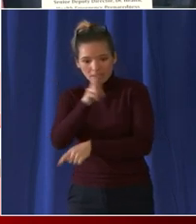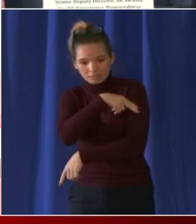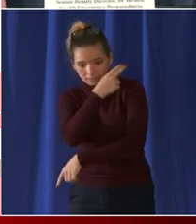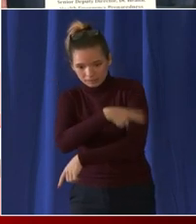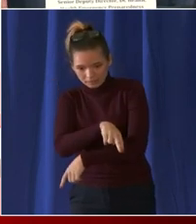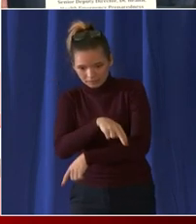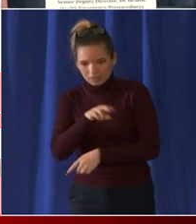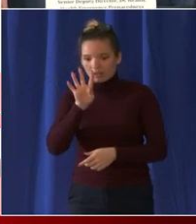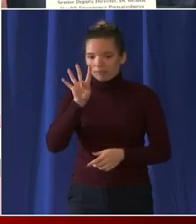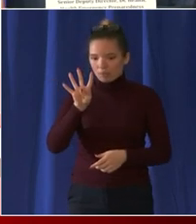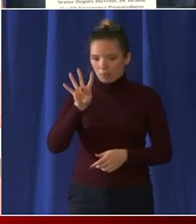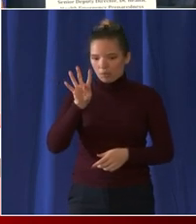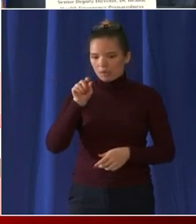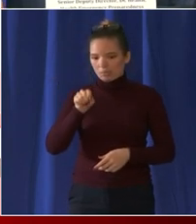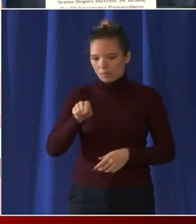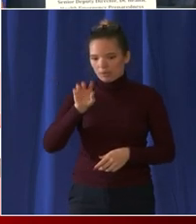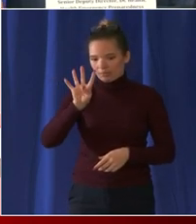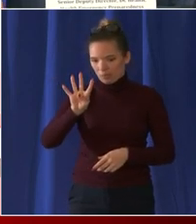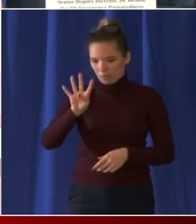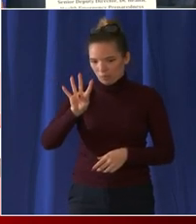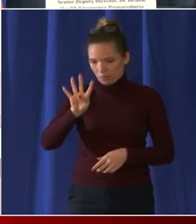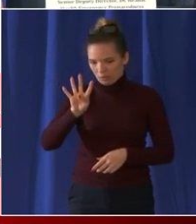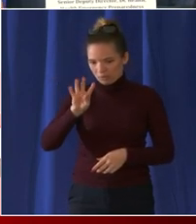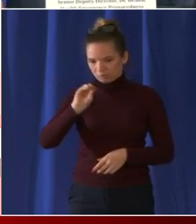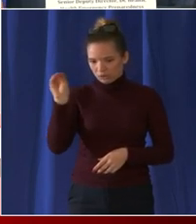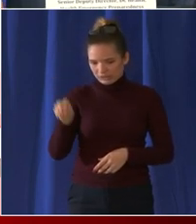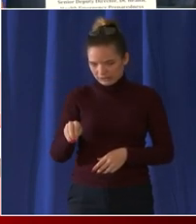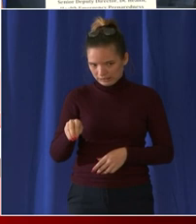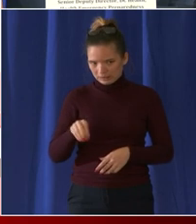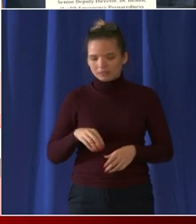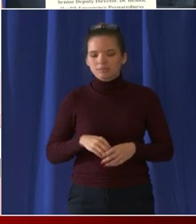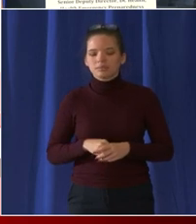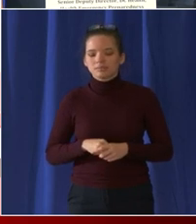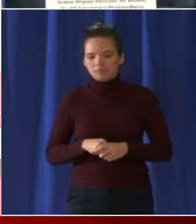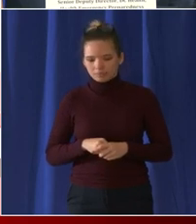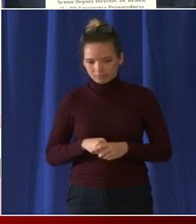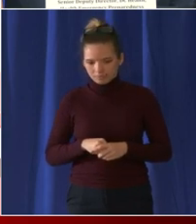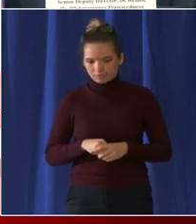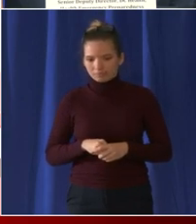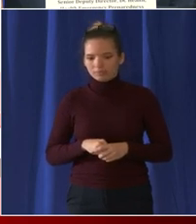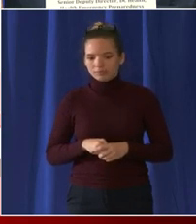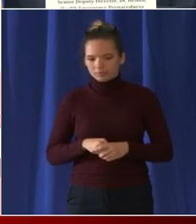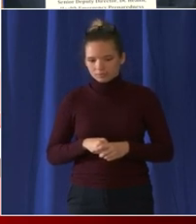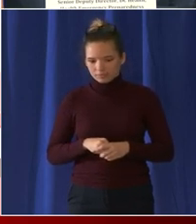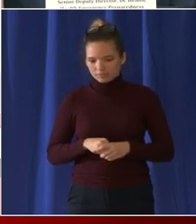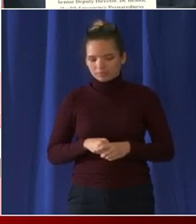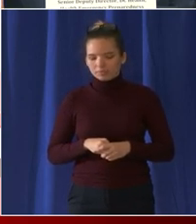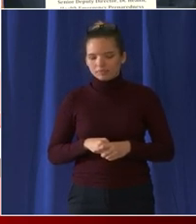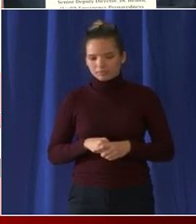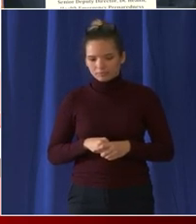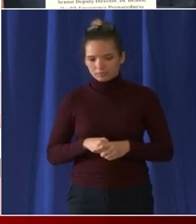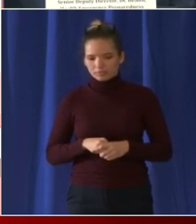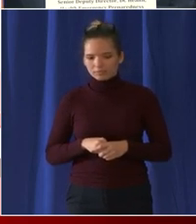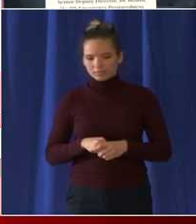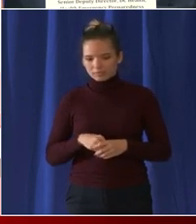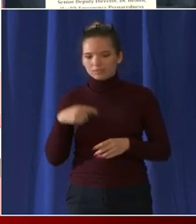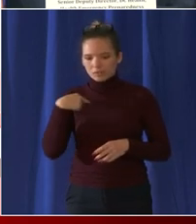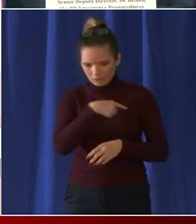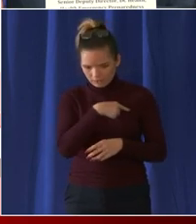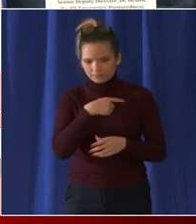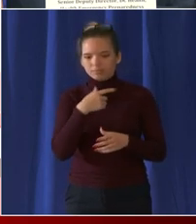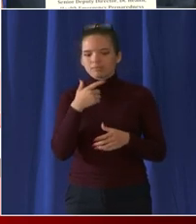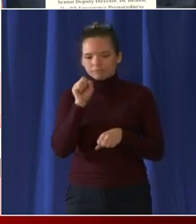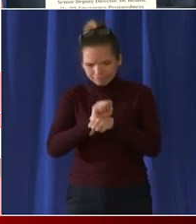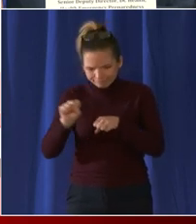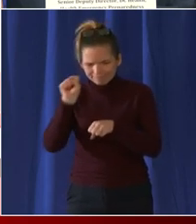.4 percent of individuals who have had COVID versus those who are in the hospital our we have been working very